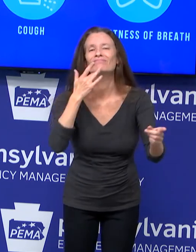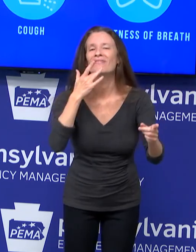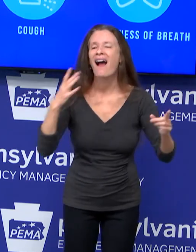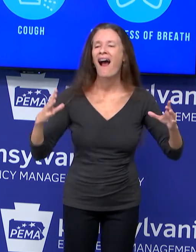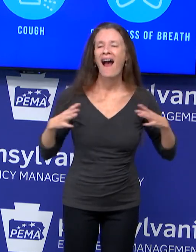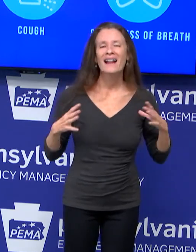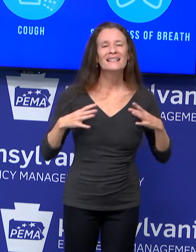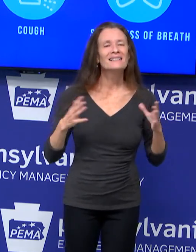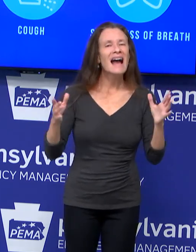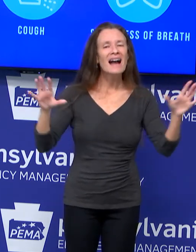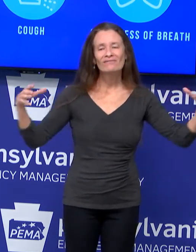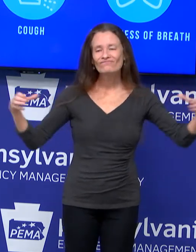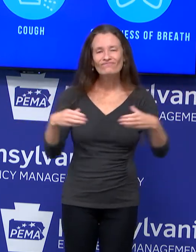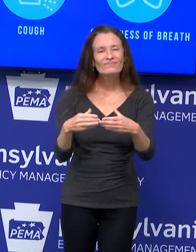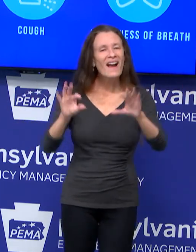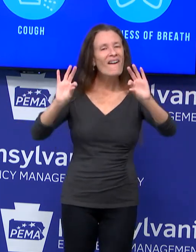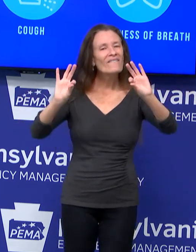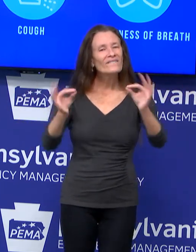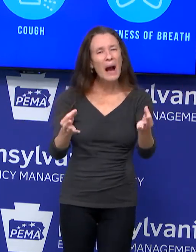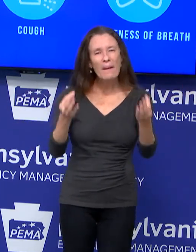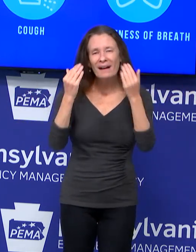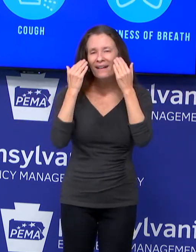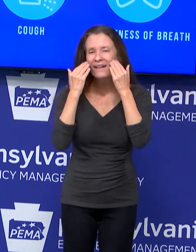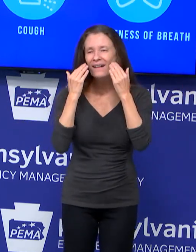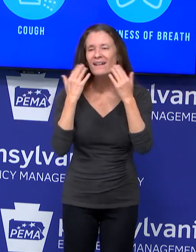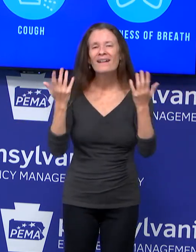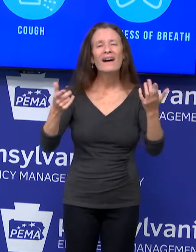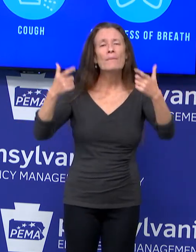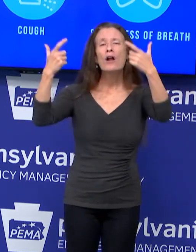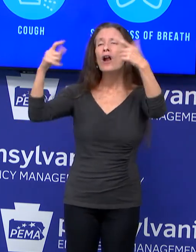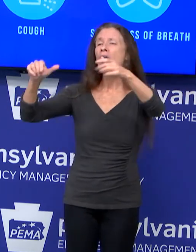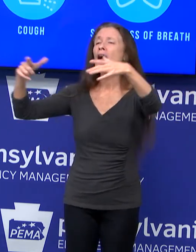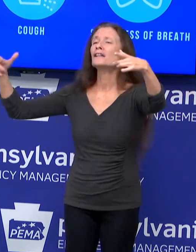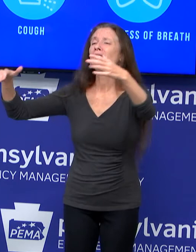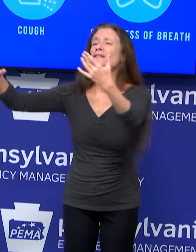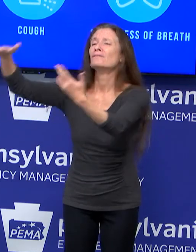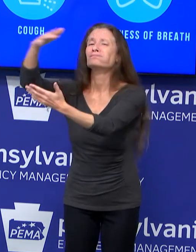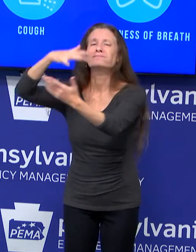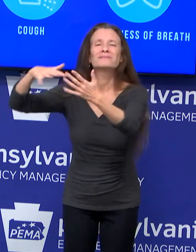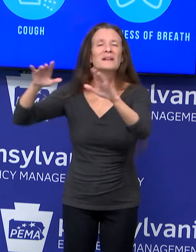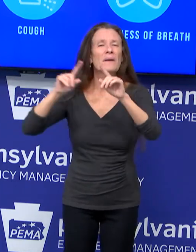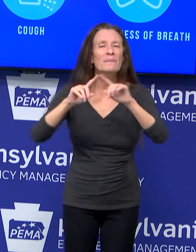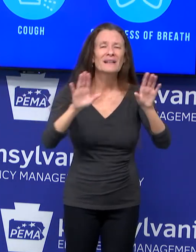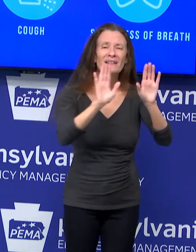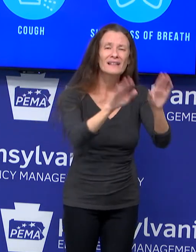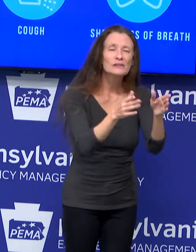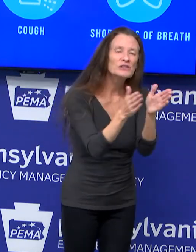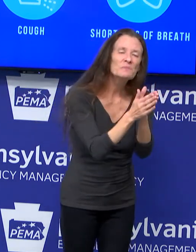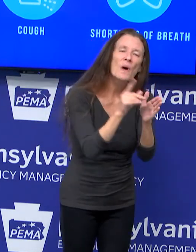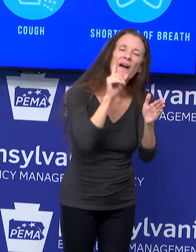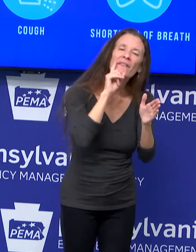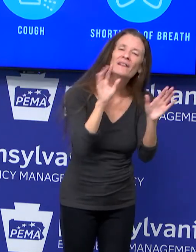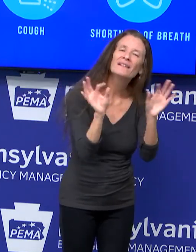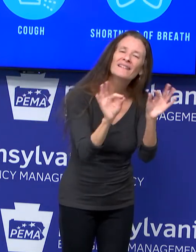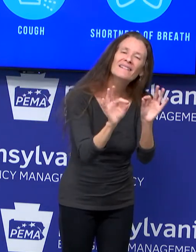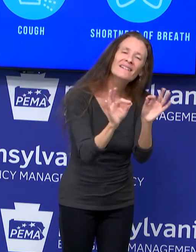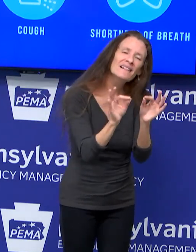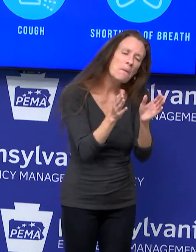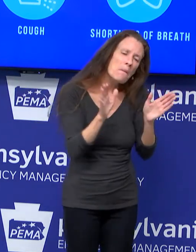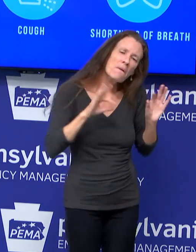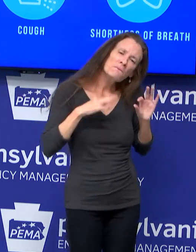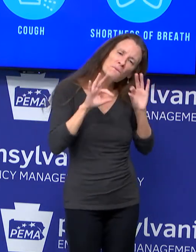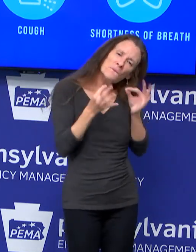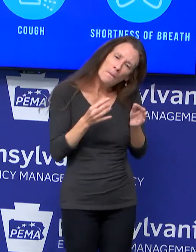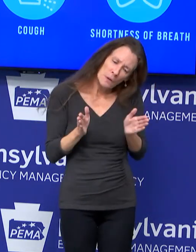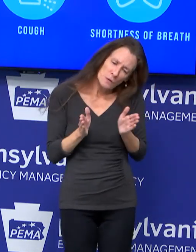is not only large gatherings that contributes to the spread, it's actually relatively small gatherings. So we want people to stay within their households